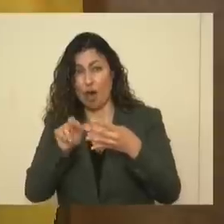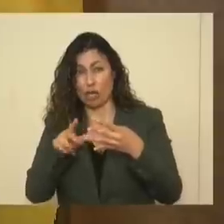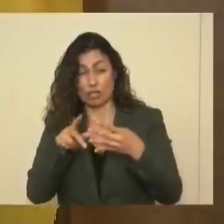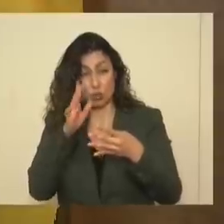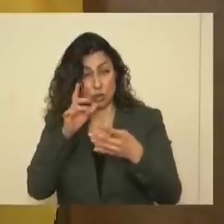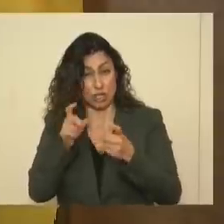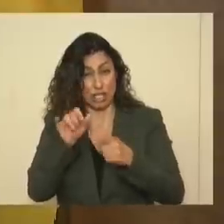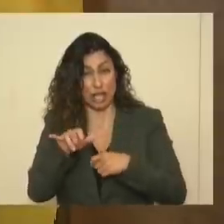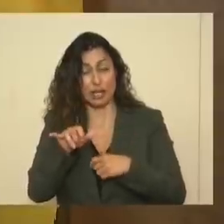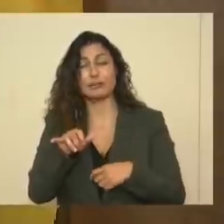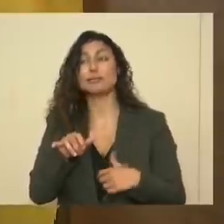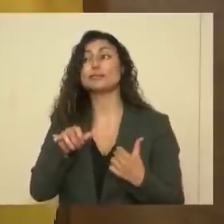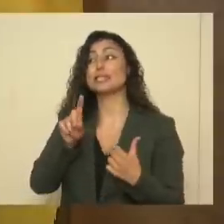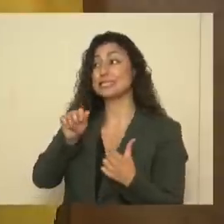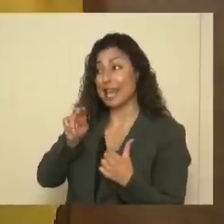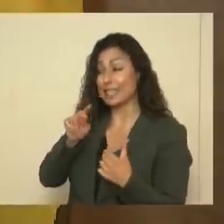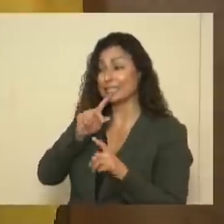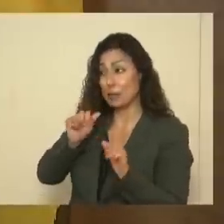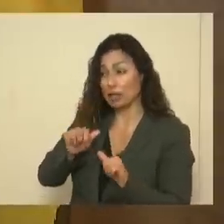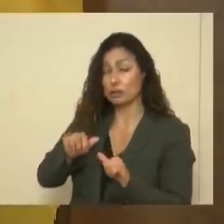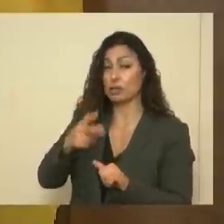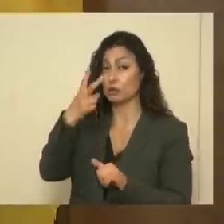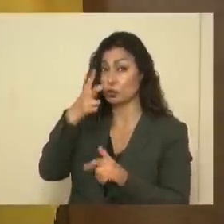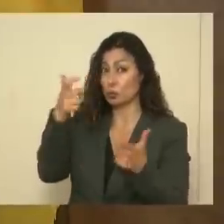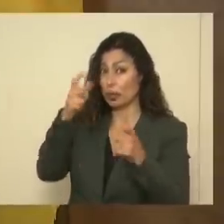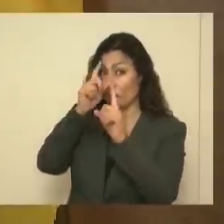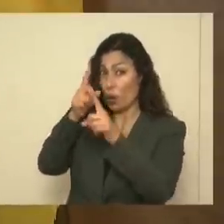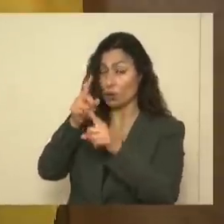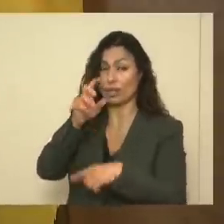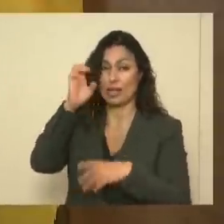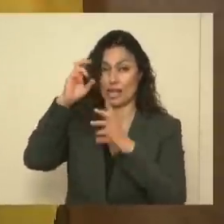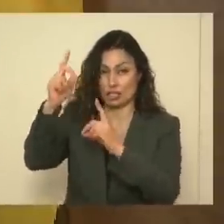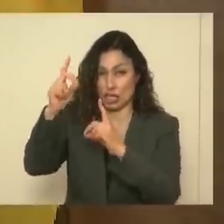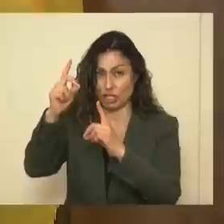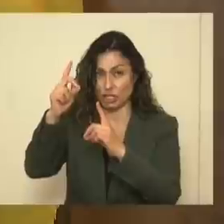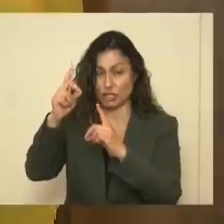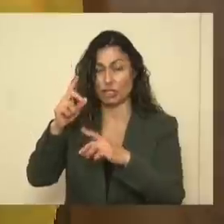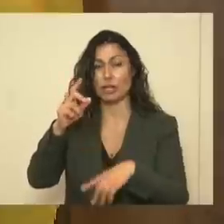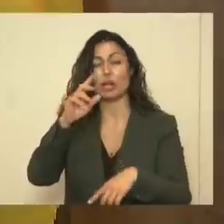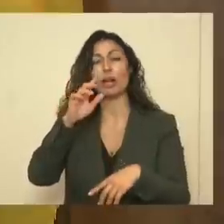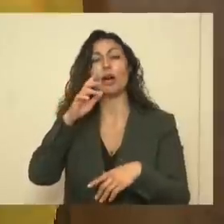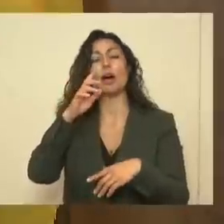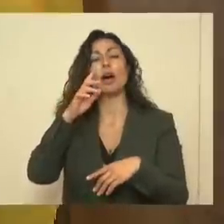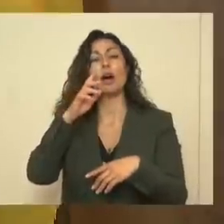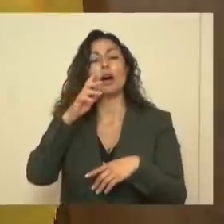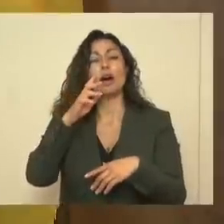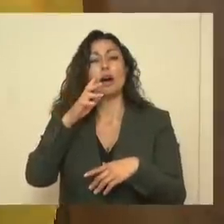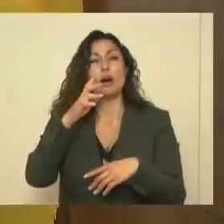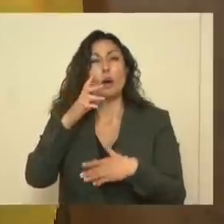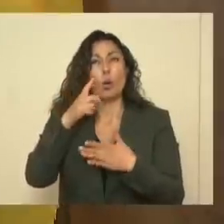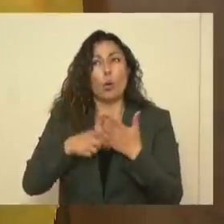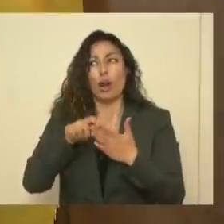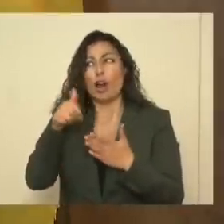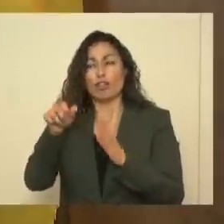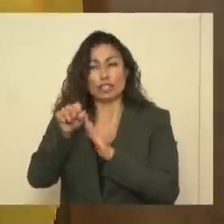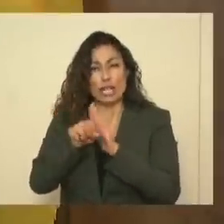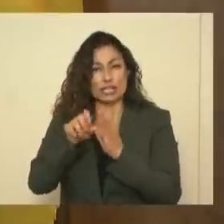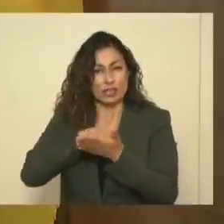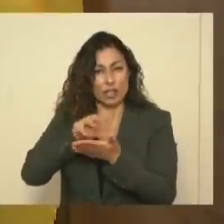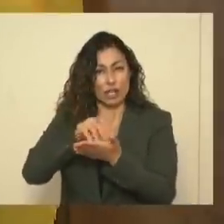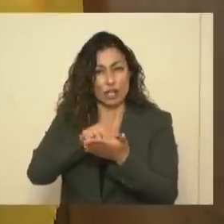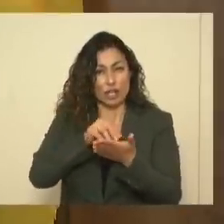The two big goals are education. Here's what states, including this one, have learned, that